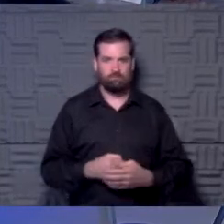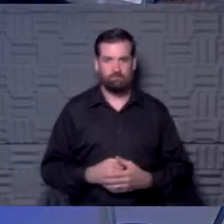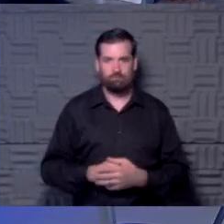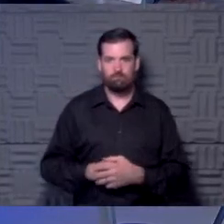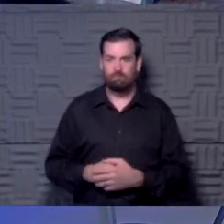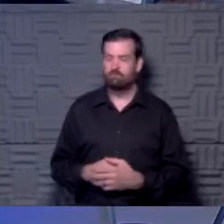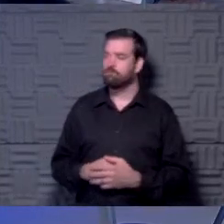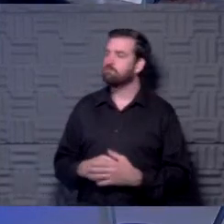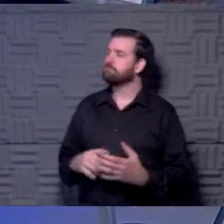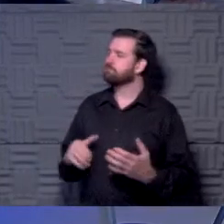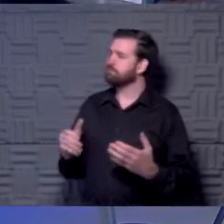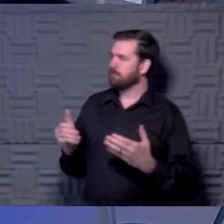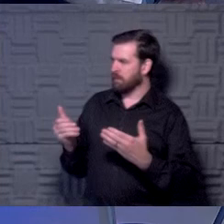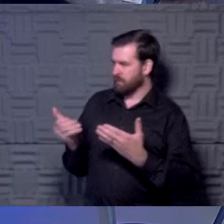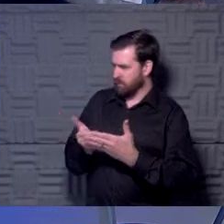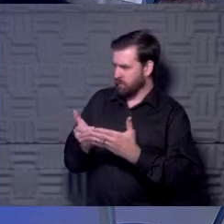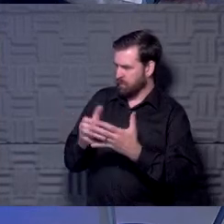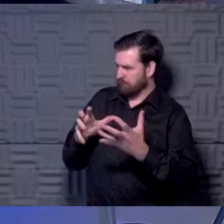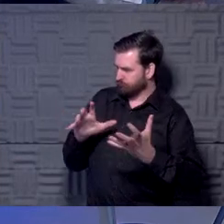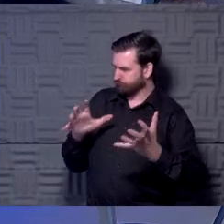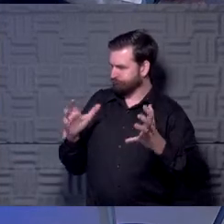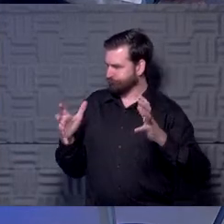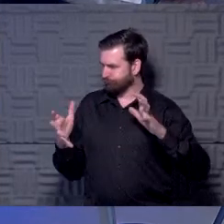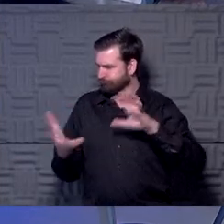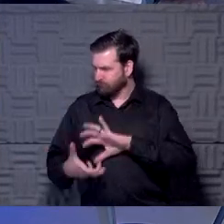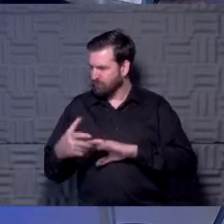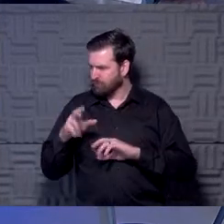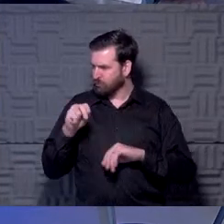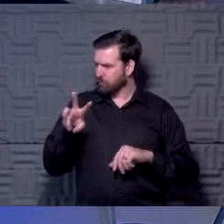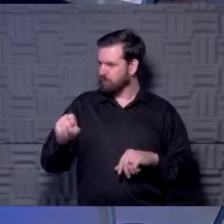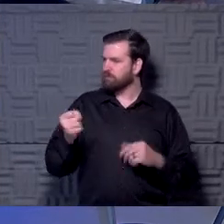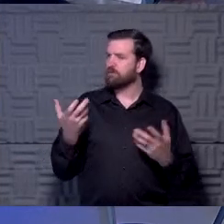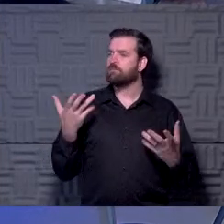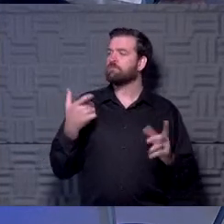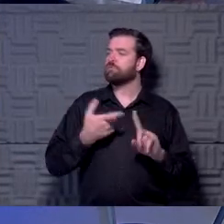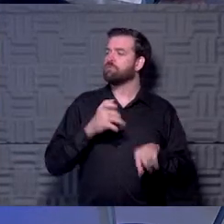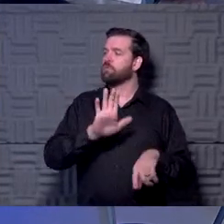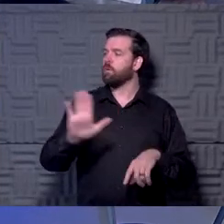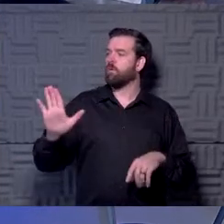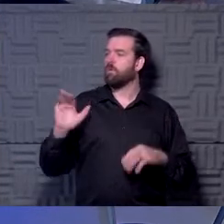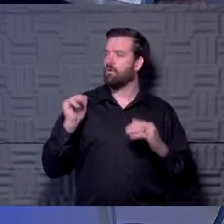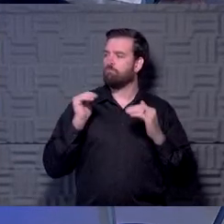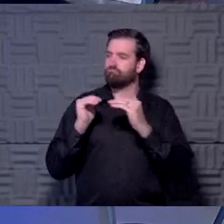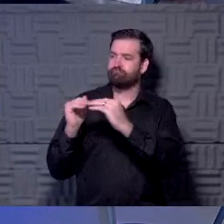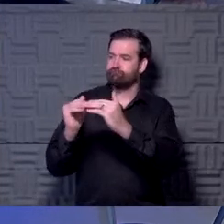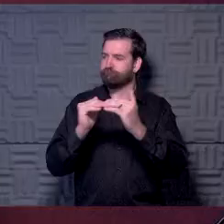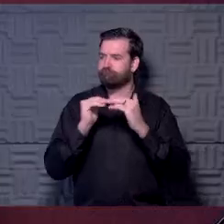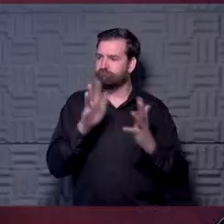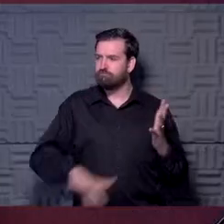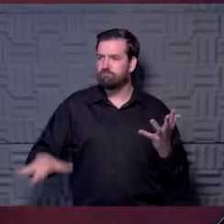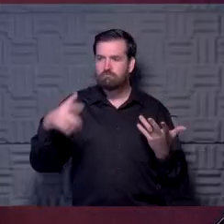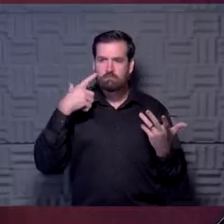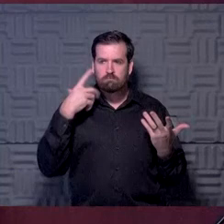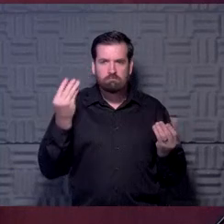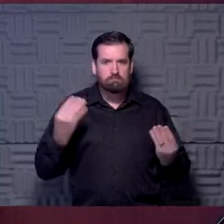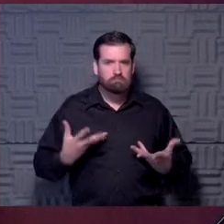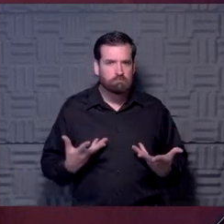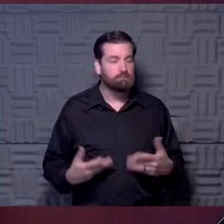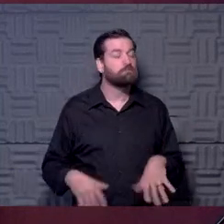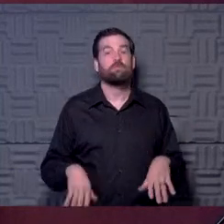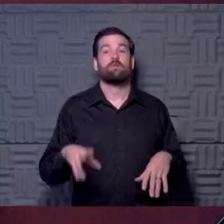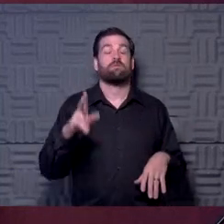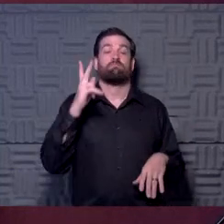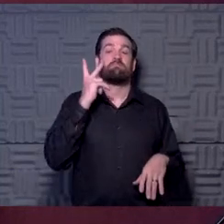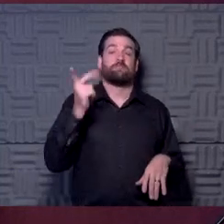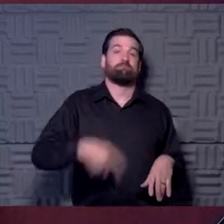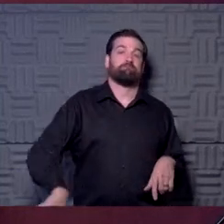So this is kind of new and evolving news, right? I mean, what are you hearing from colleagues in your field around the country? You know, I think as everybody's